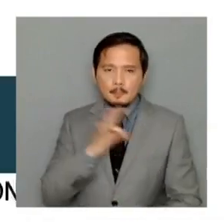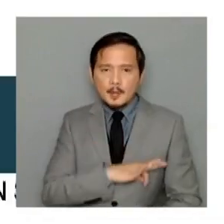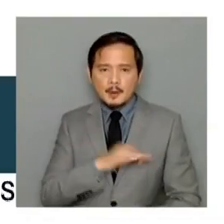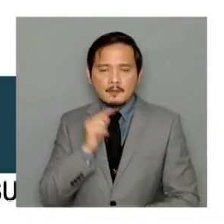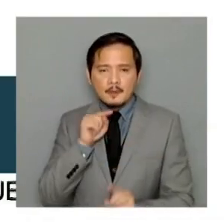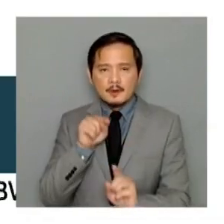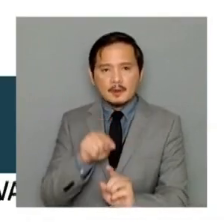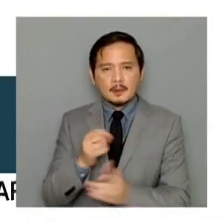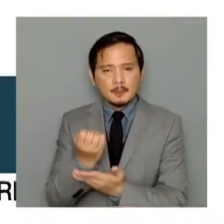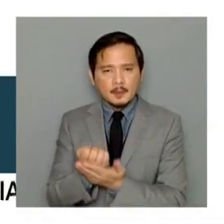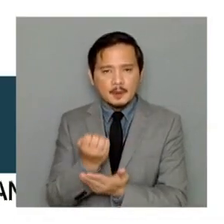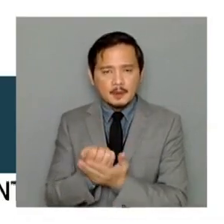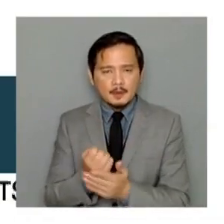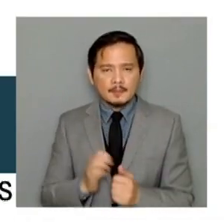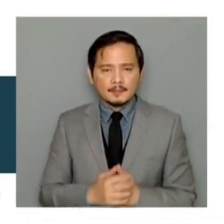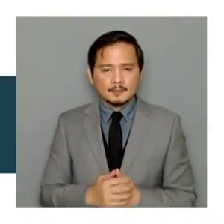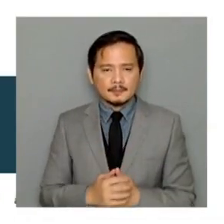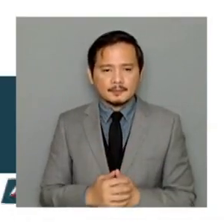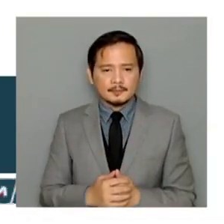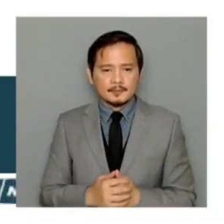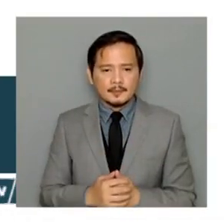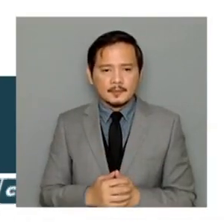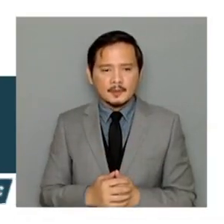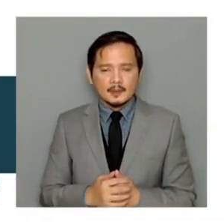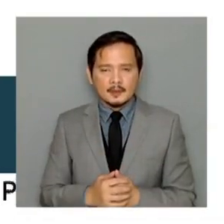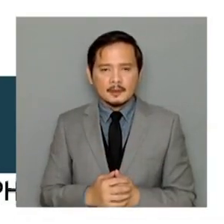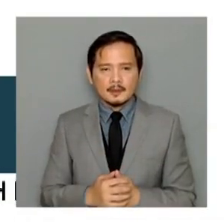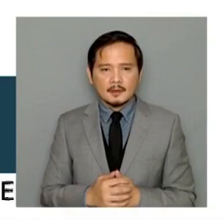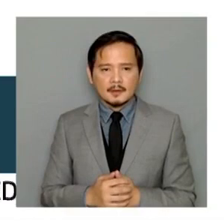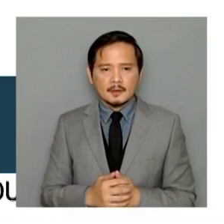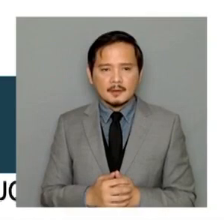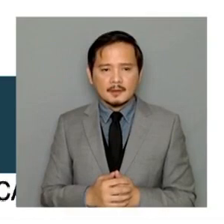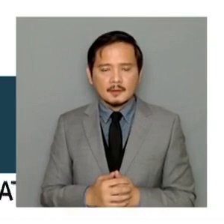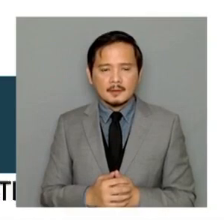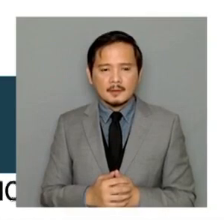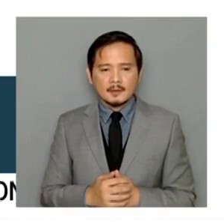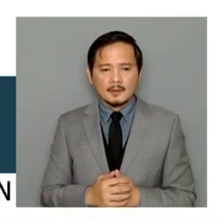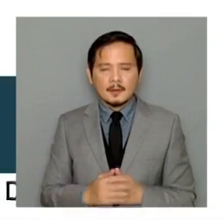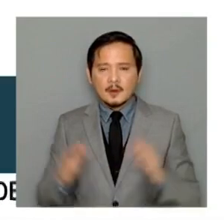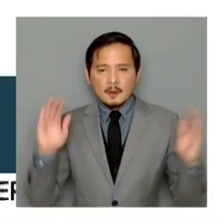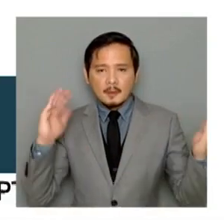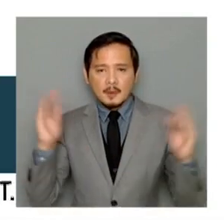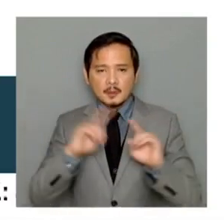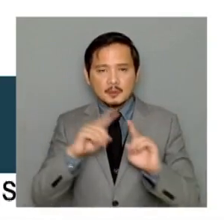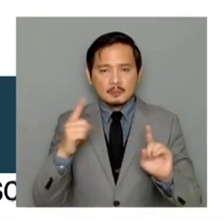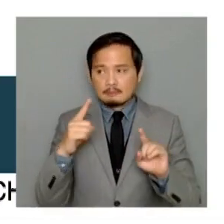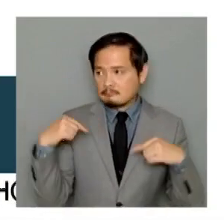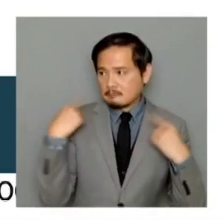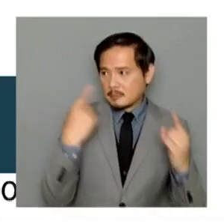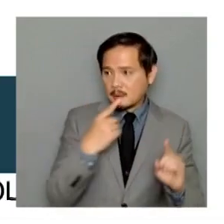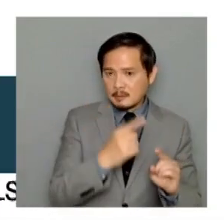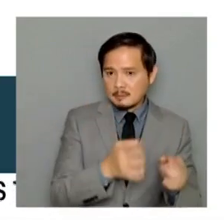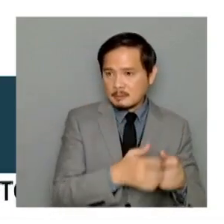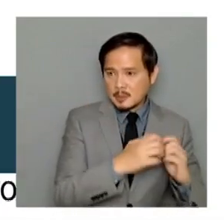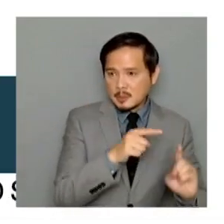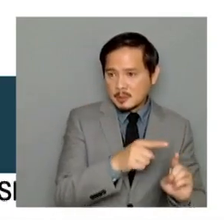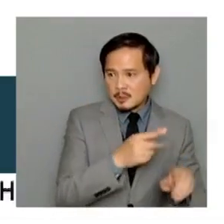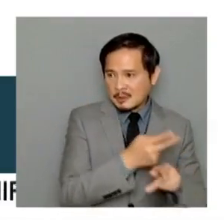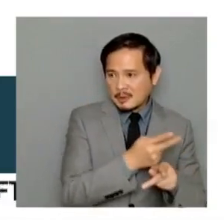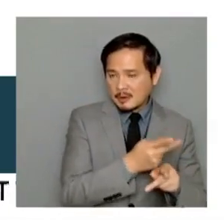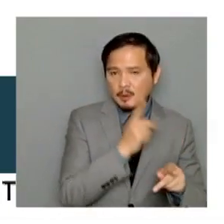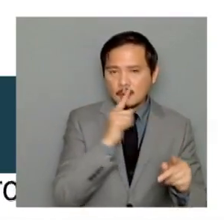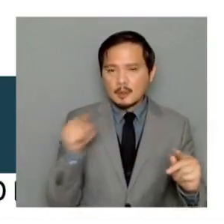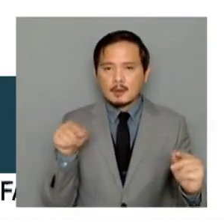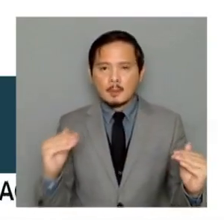in terms of what we save from disasters and environment and climate conservation and protection. So I think if